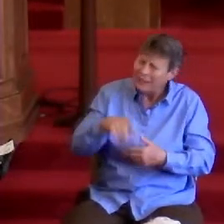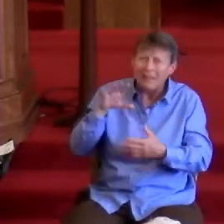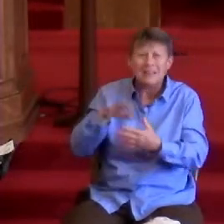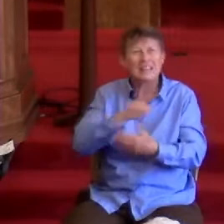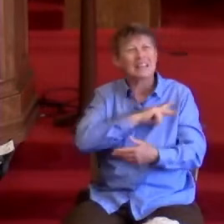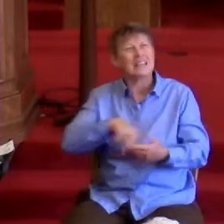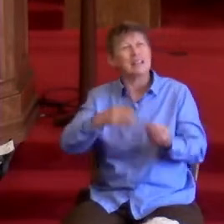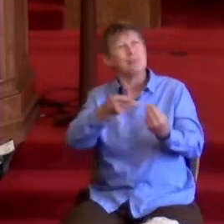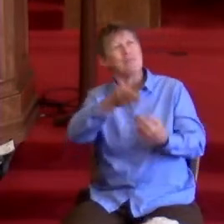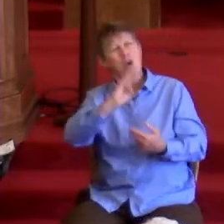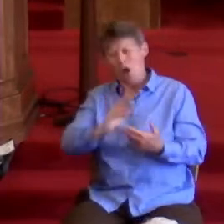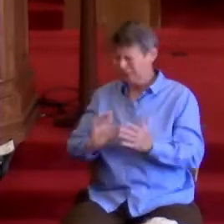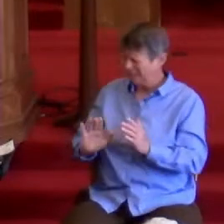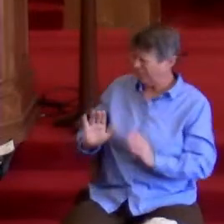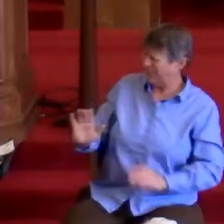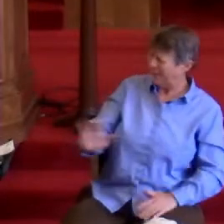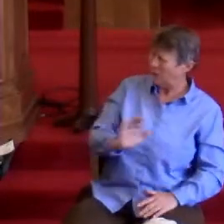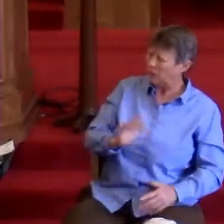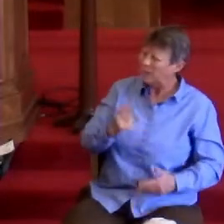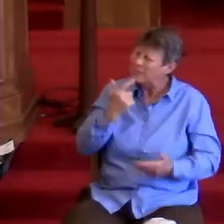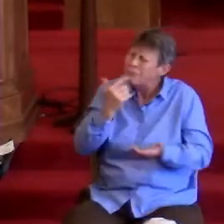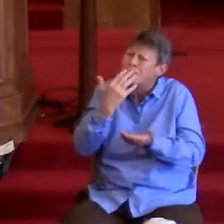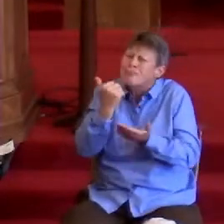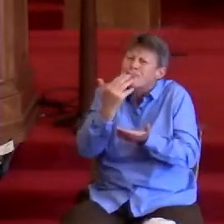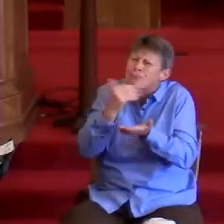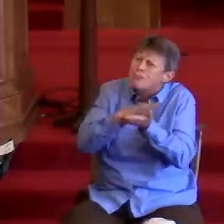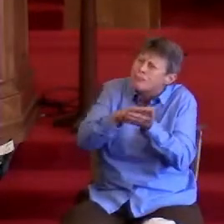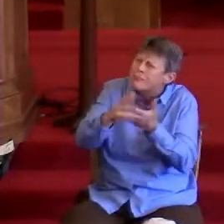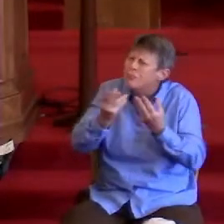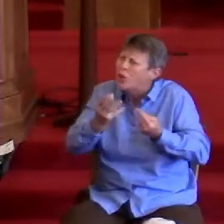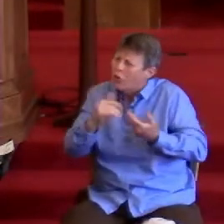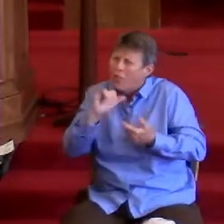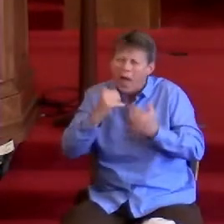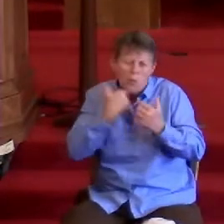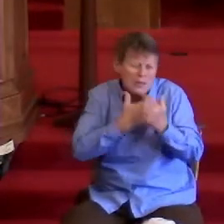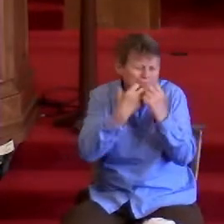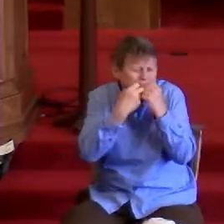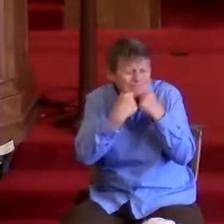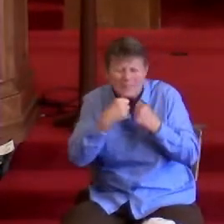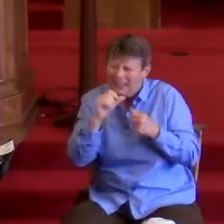kingdom of God. Over and over, those are the words we hold on to.